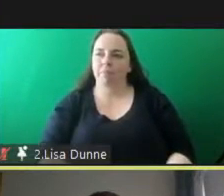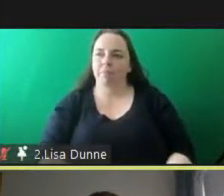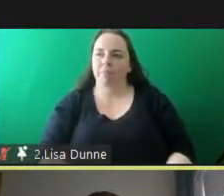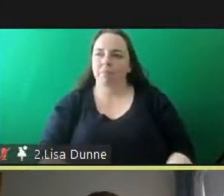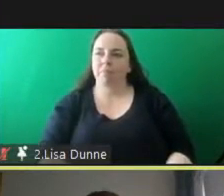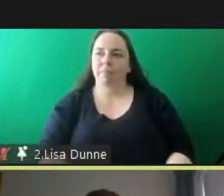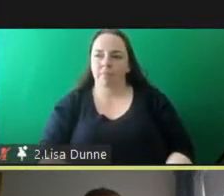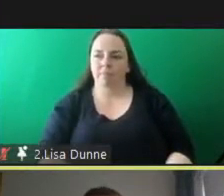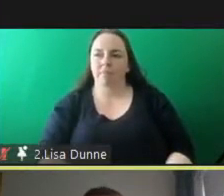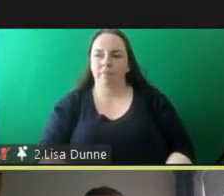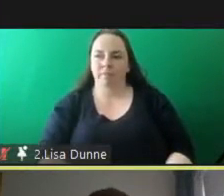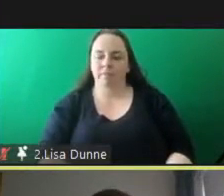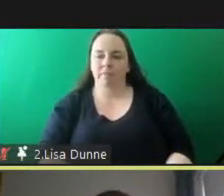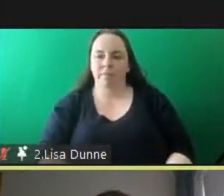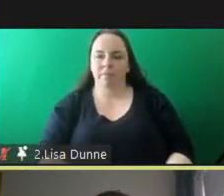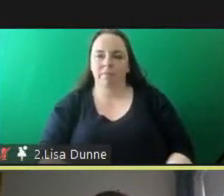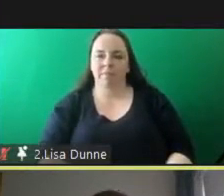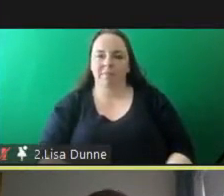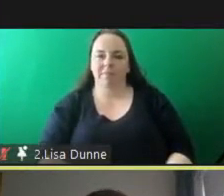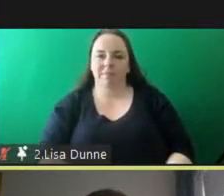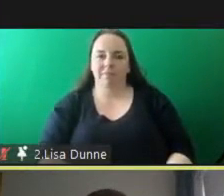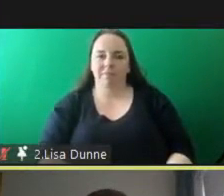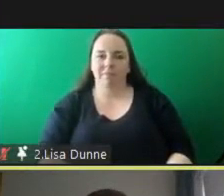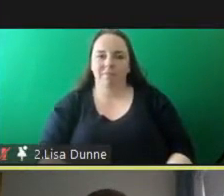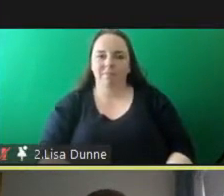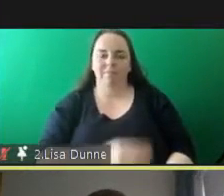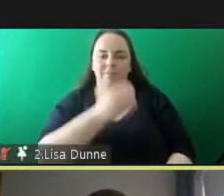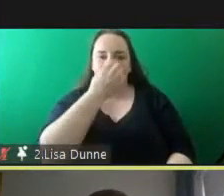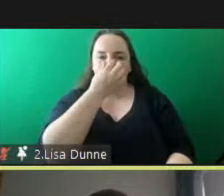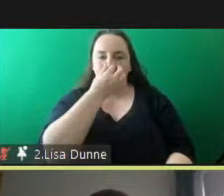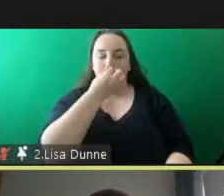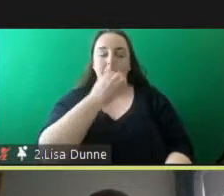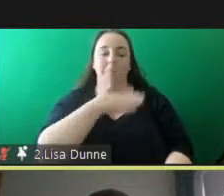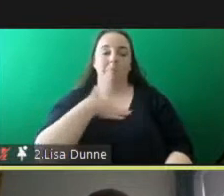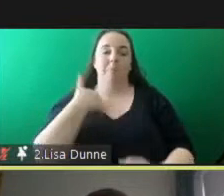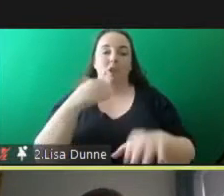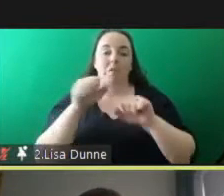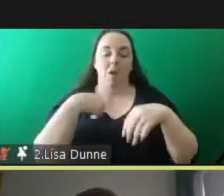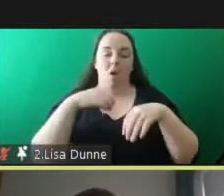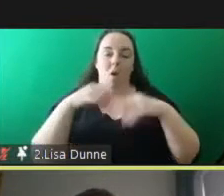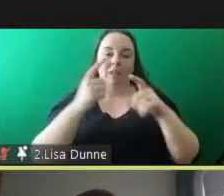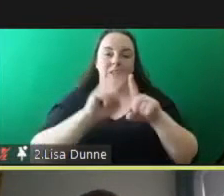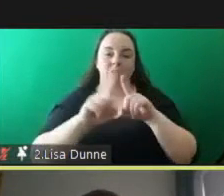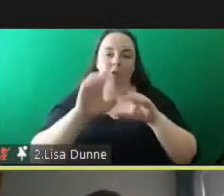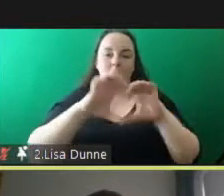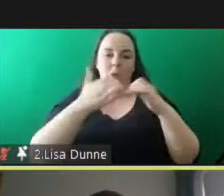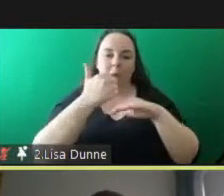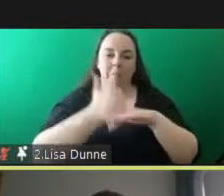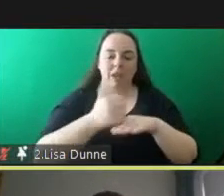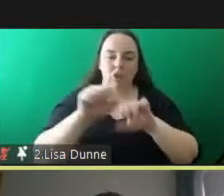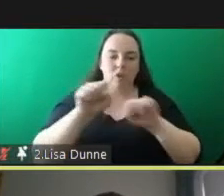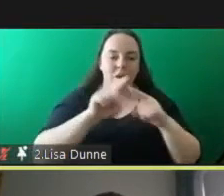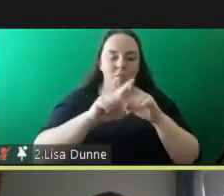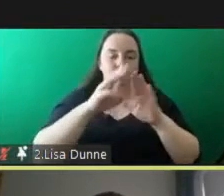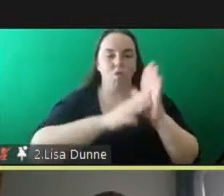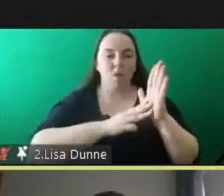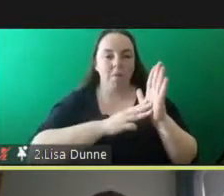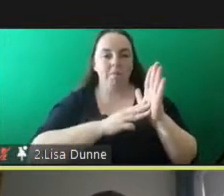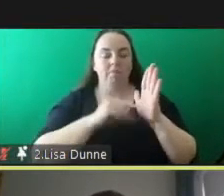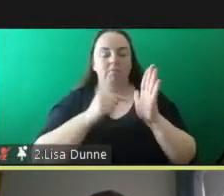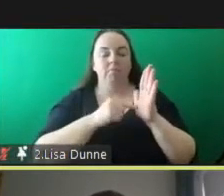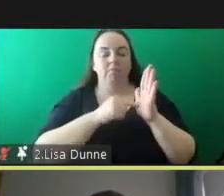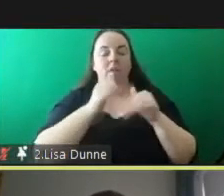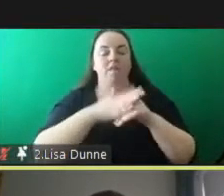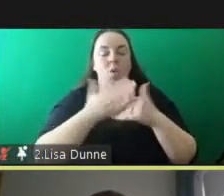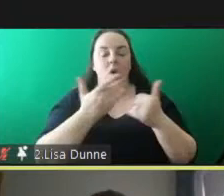so our services as an organization we operate a range of community-based services and programs that are designed to prevent young